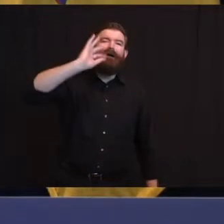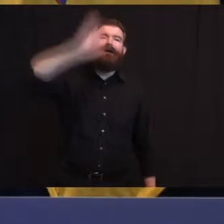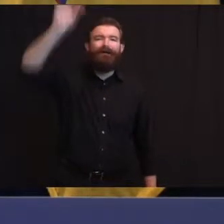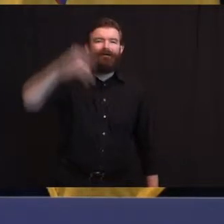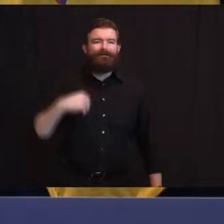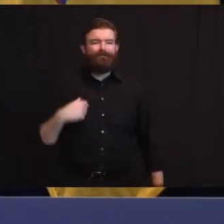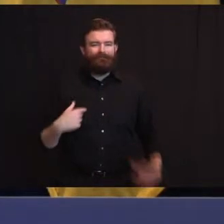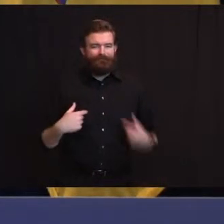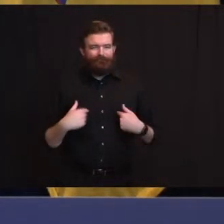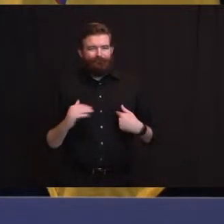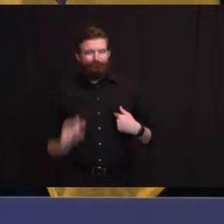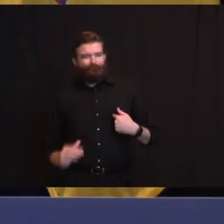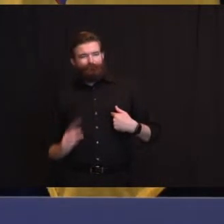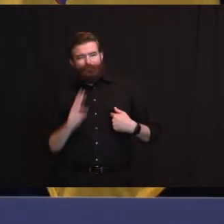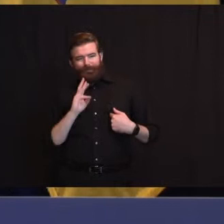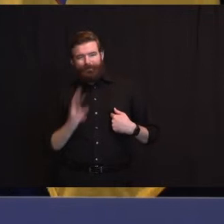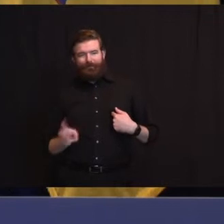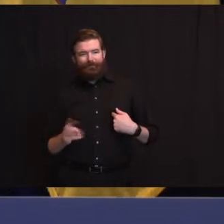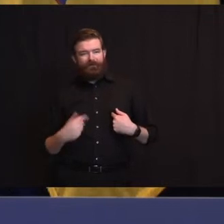boat.